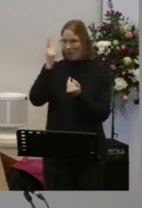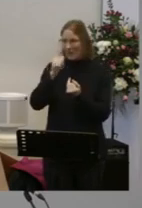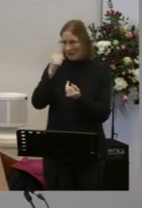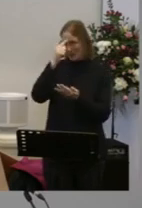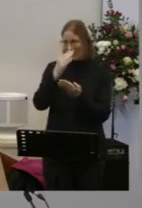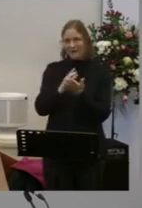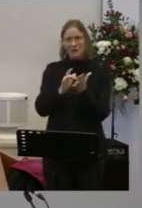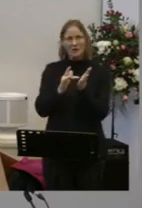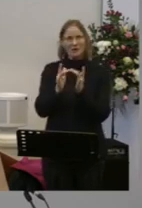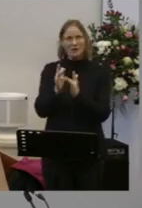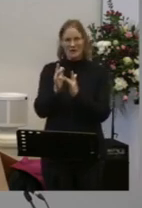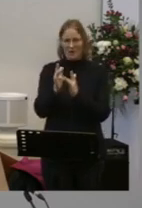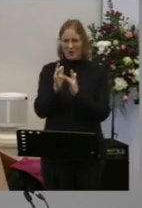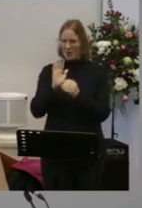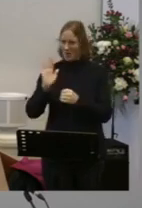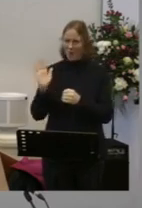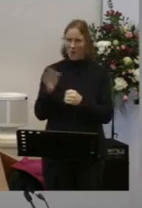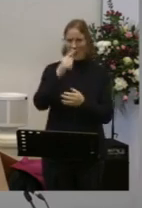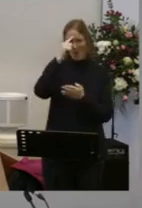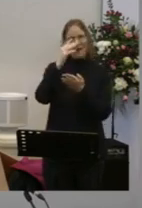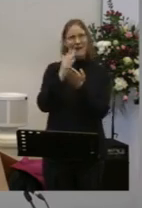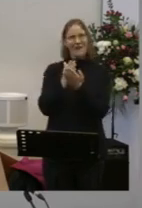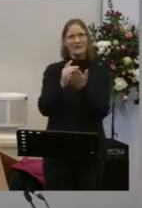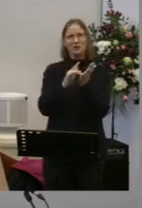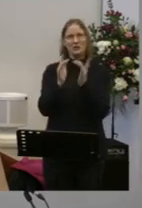And what gives us that sense of unity The Holy Spirit